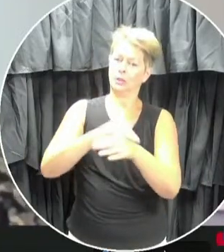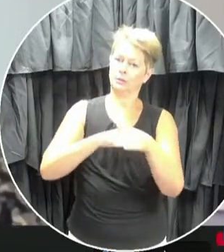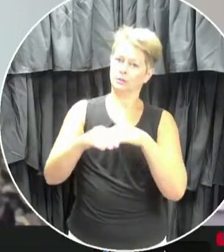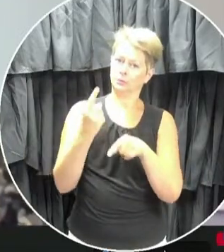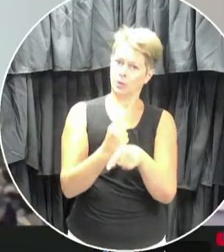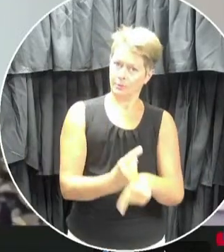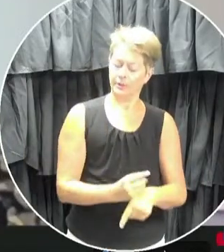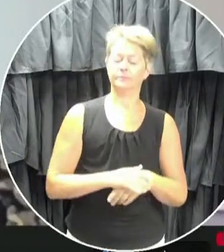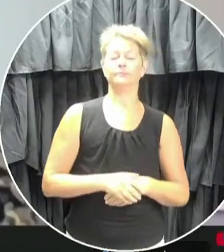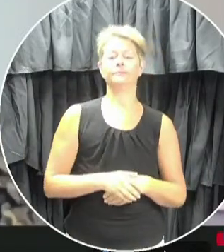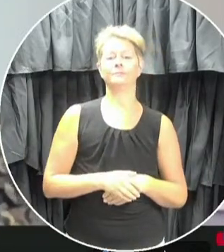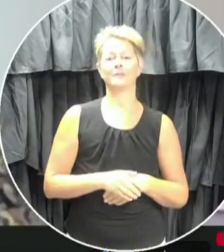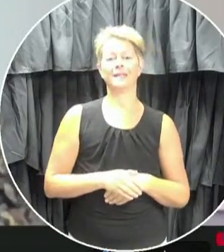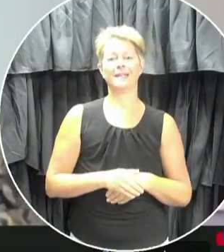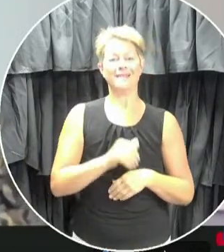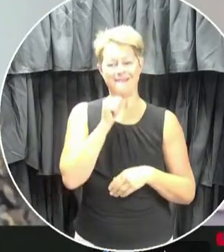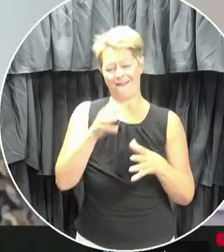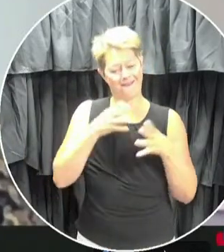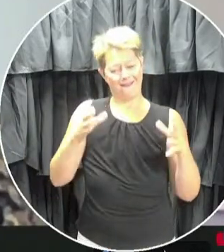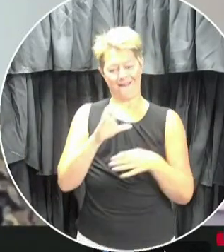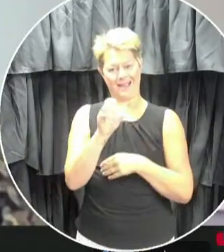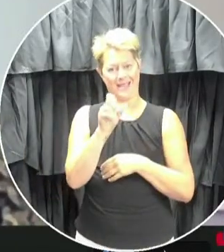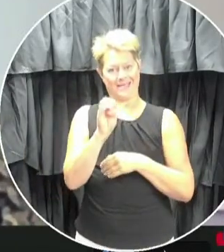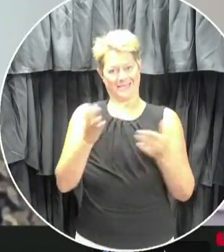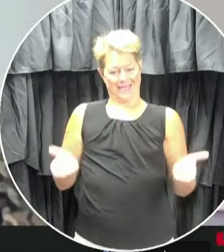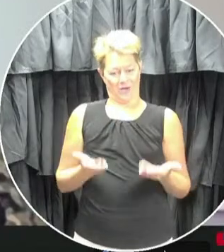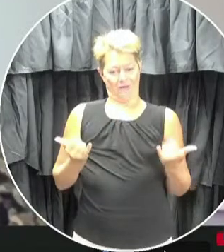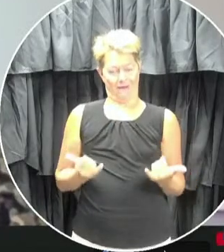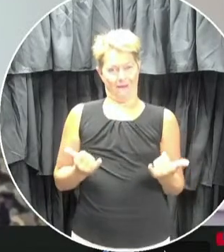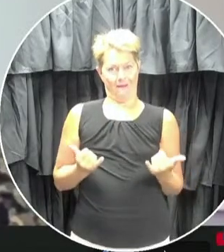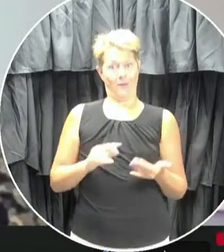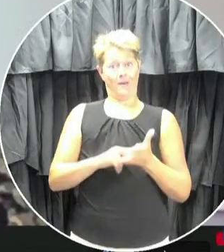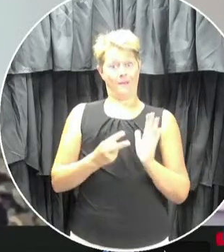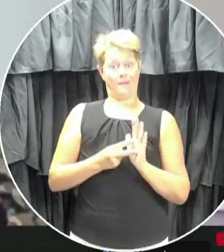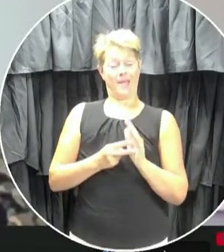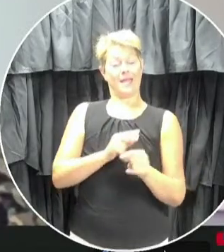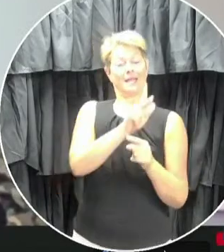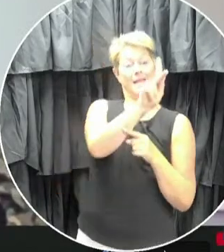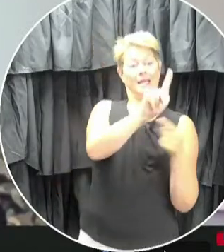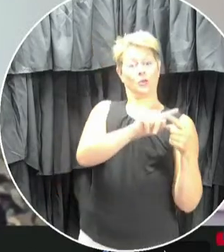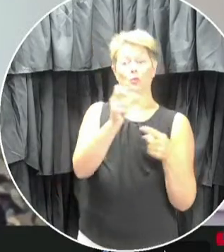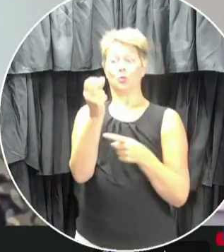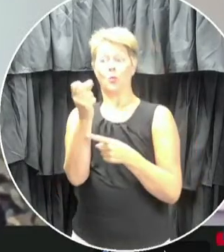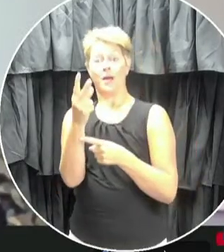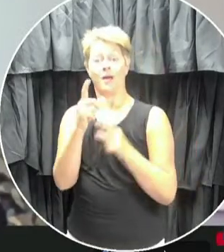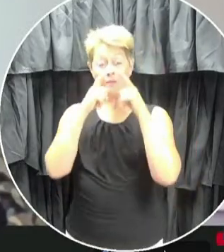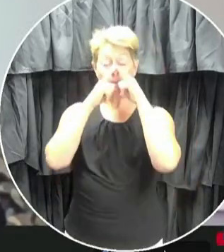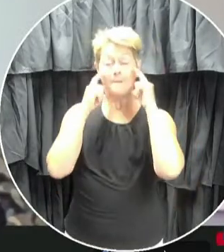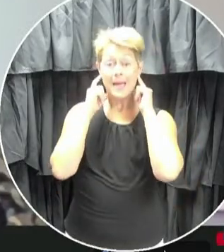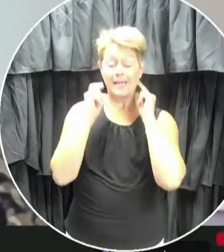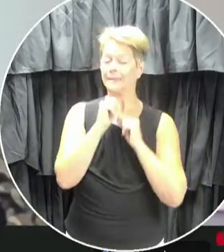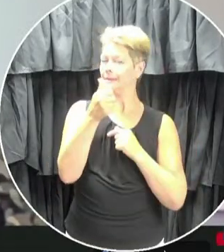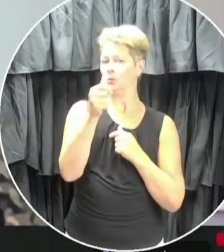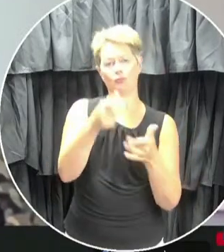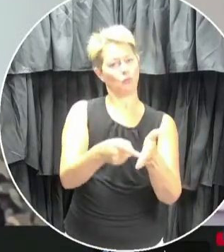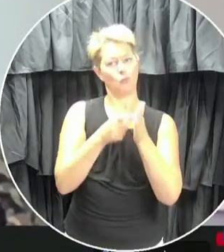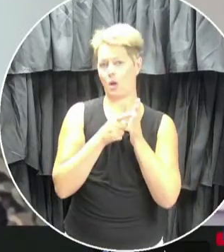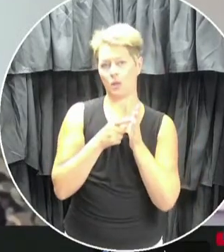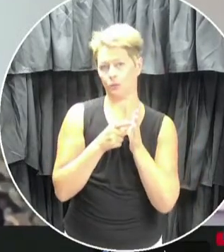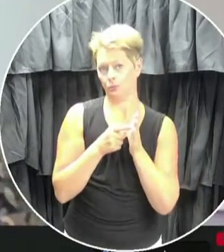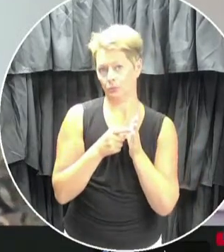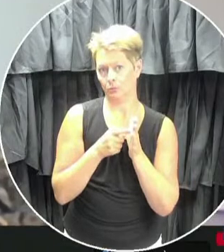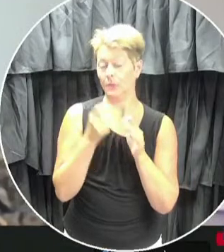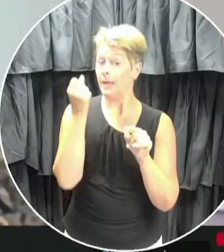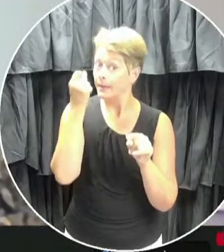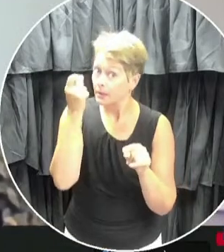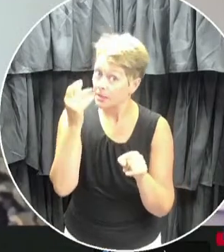currently in our province, the use of non-medical masks will not be required for children in K-12 while in the classroom. However, this will